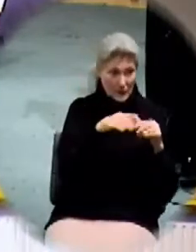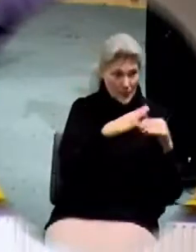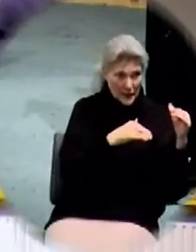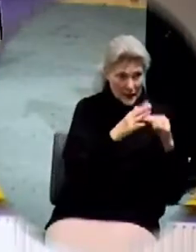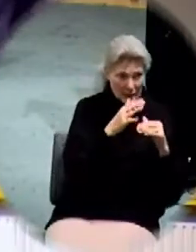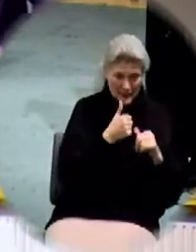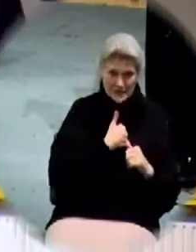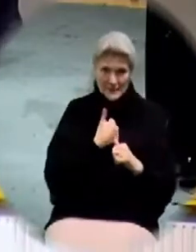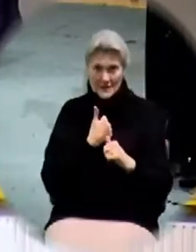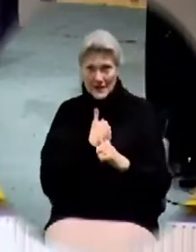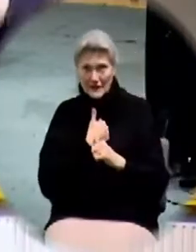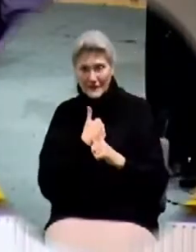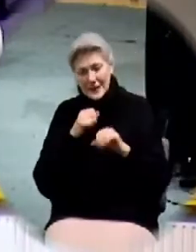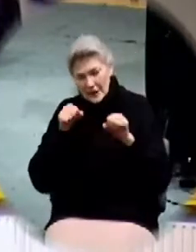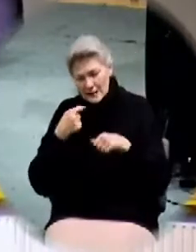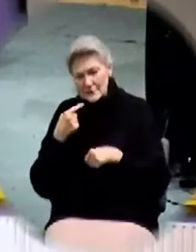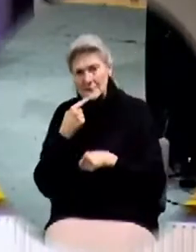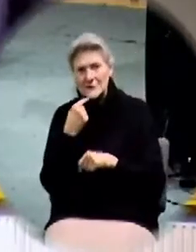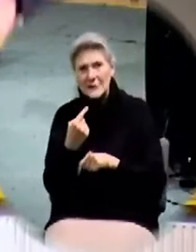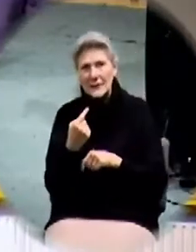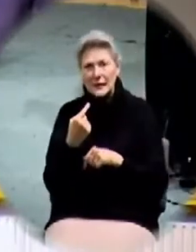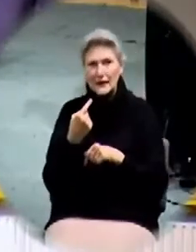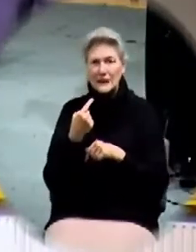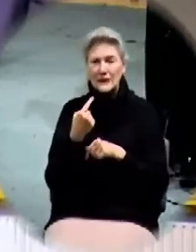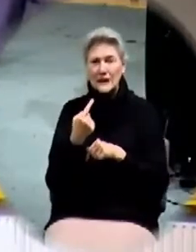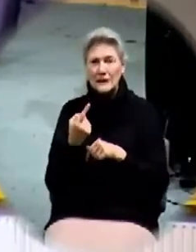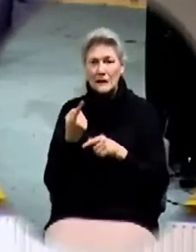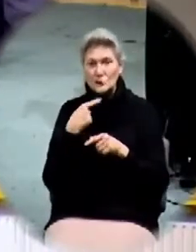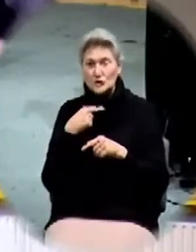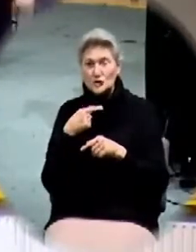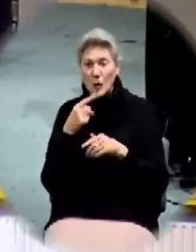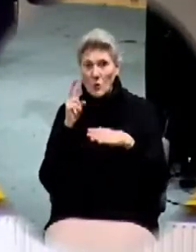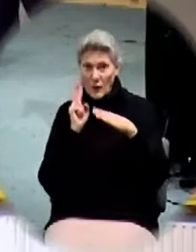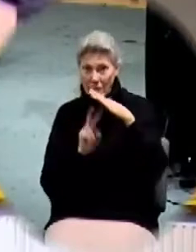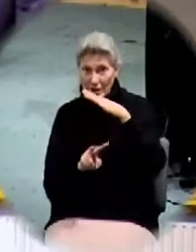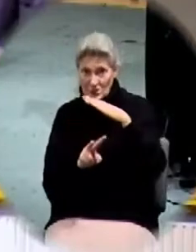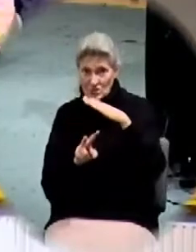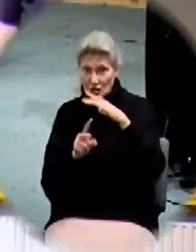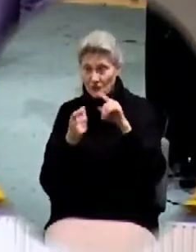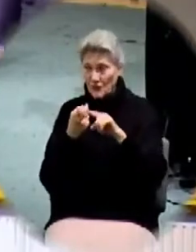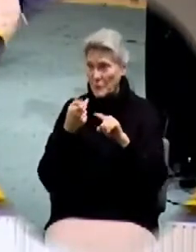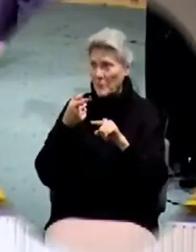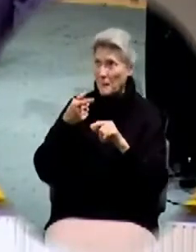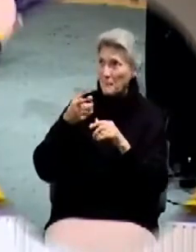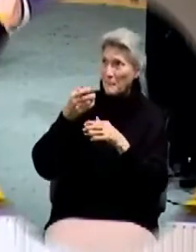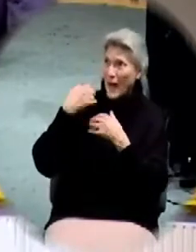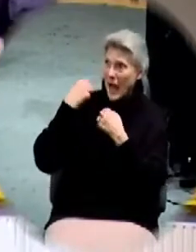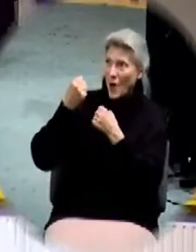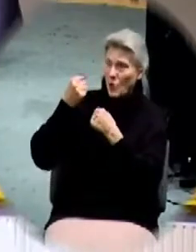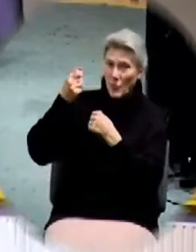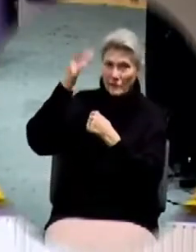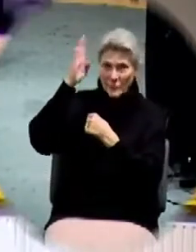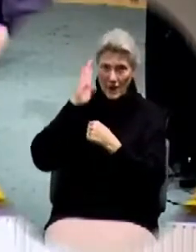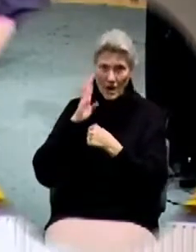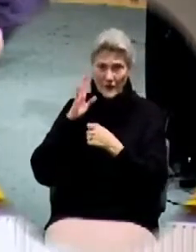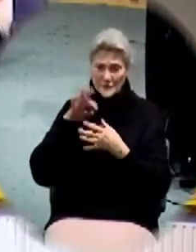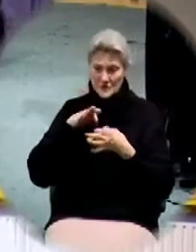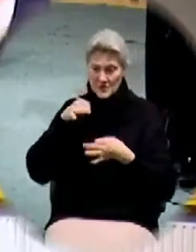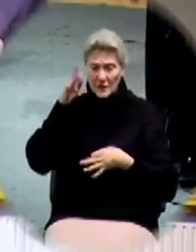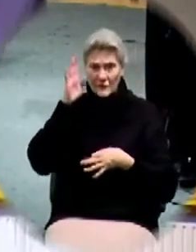myself, can we say, can we come to a revelation from the power and spirit of God that says,